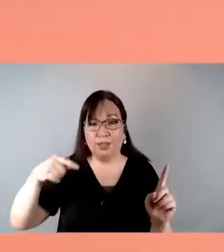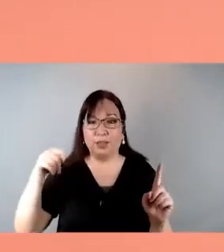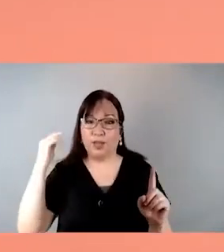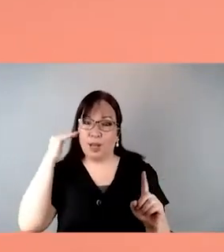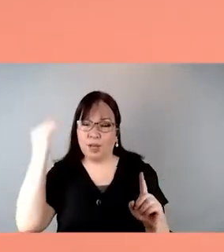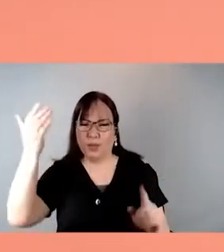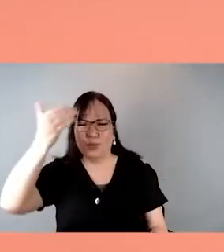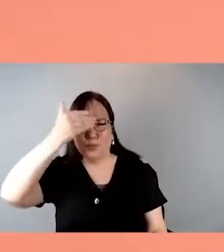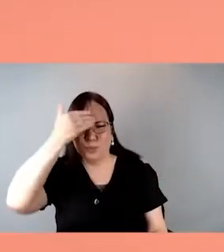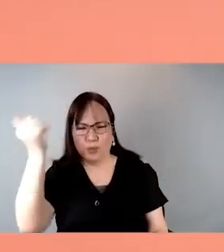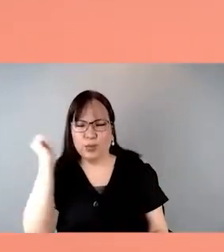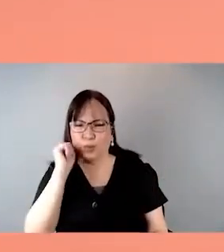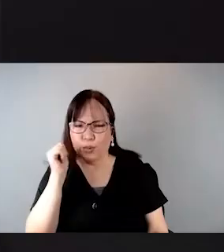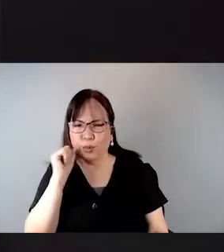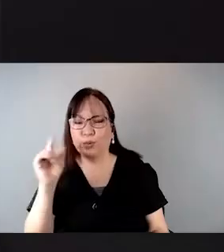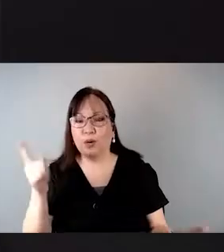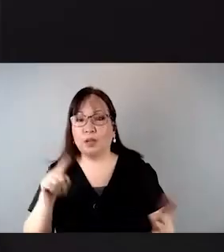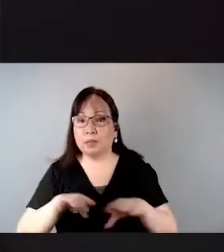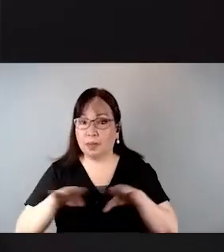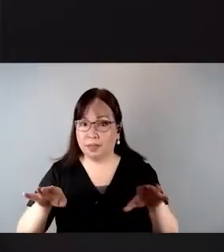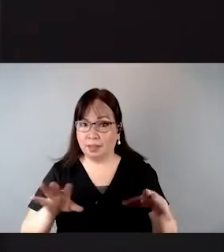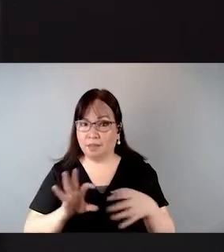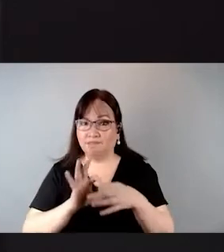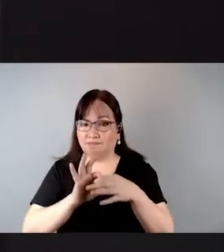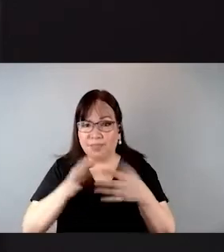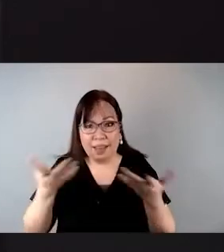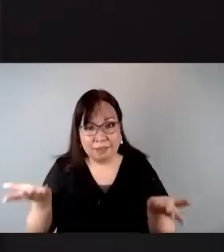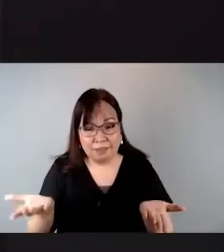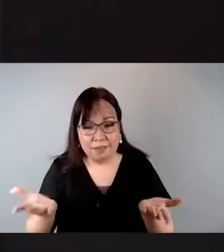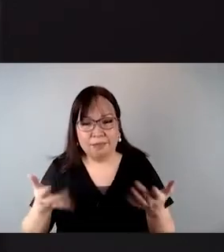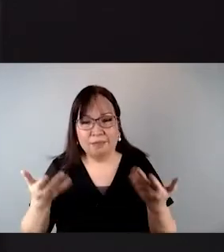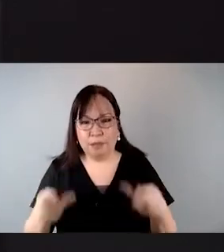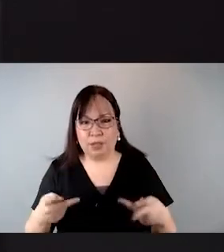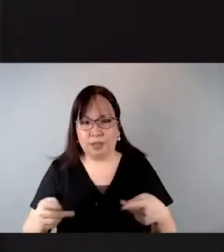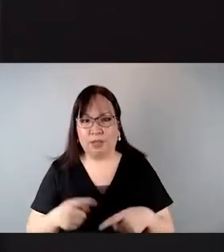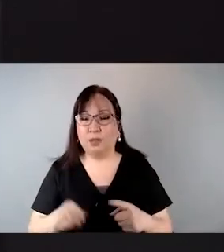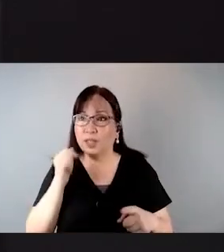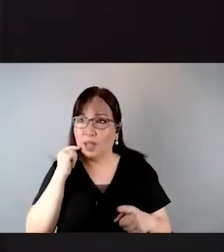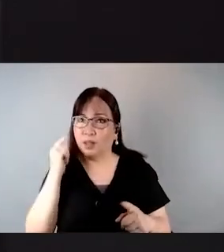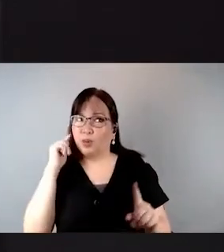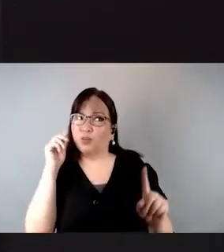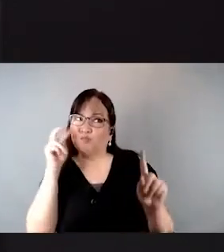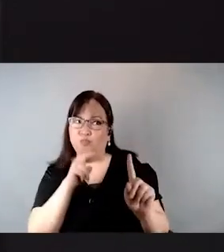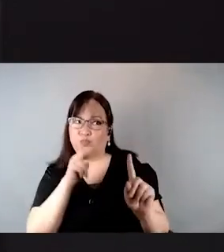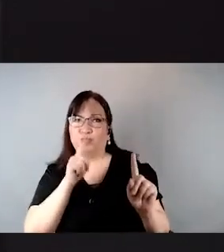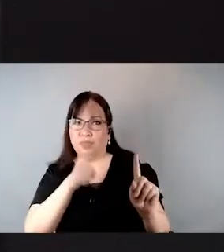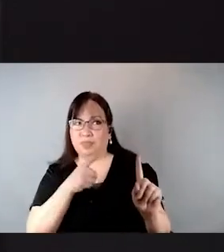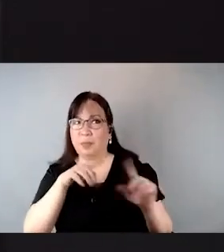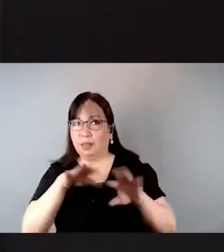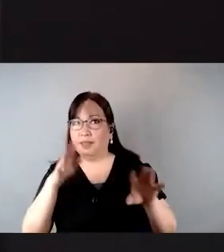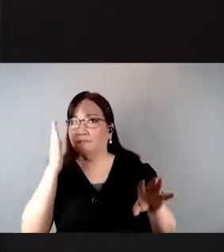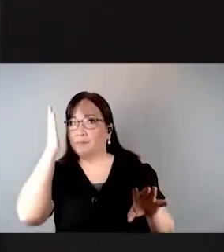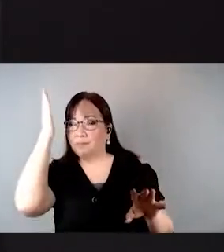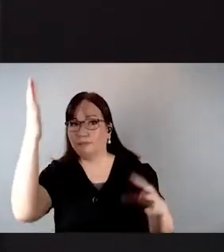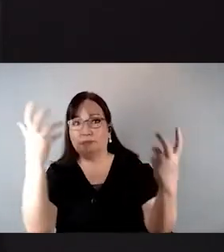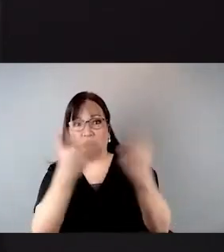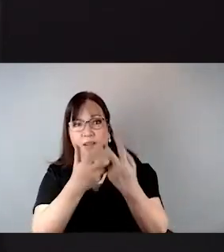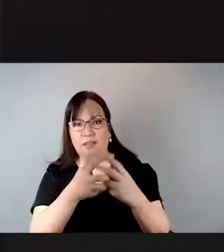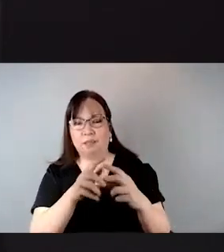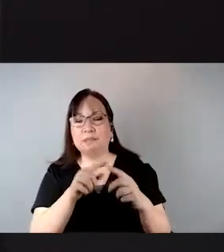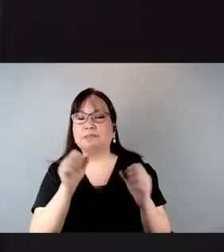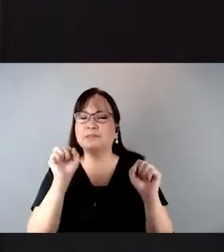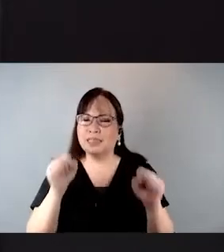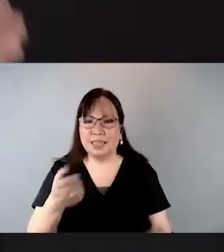are also the present. And if we get stuck just seeing them as the future, we may forget